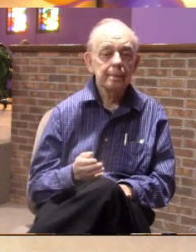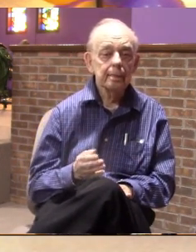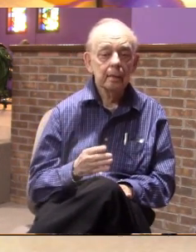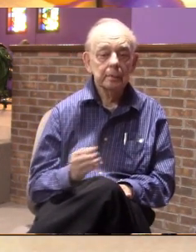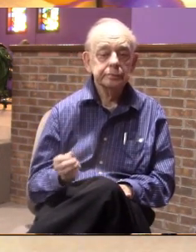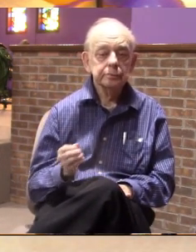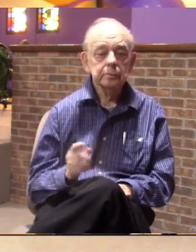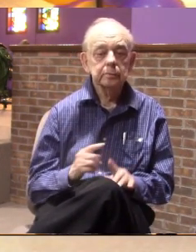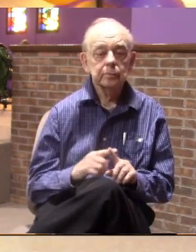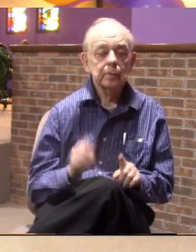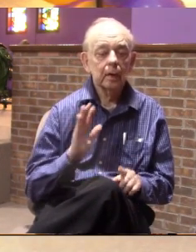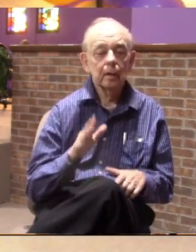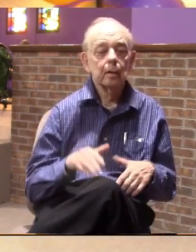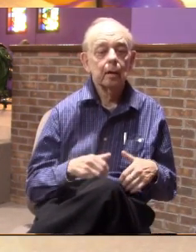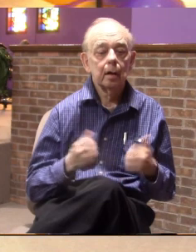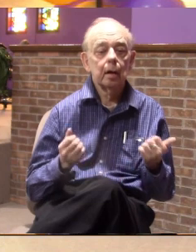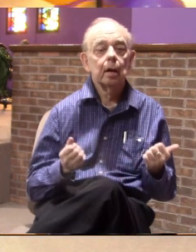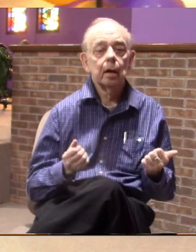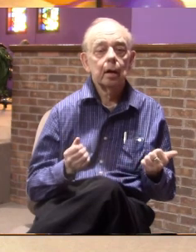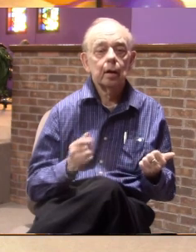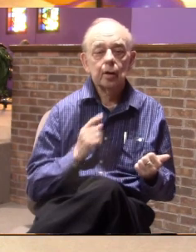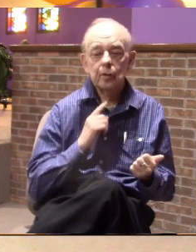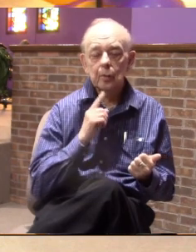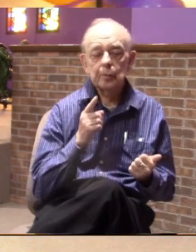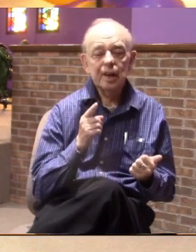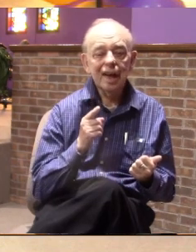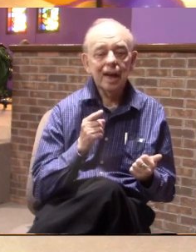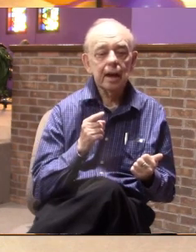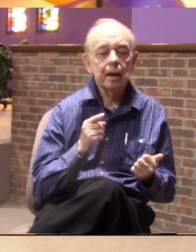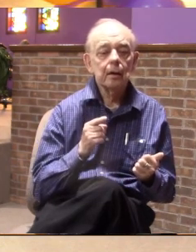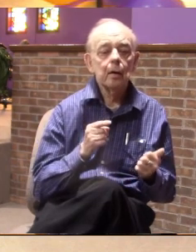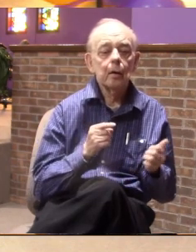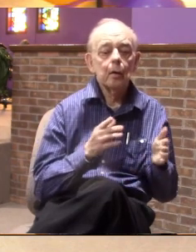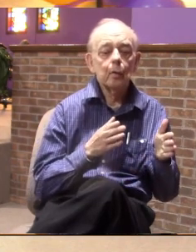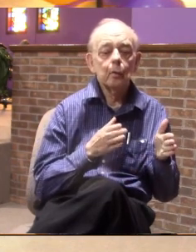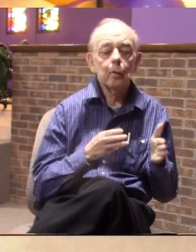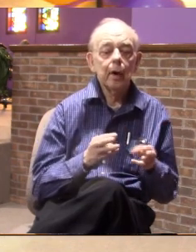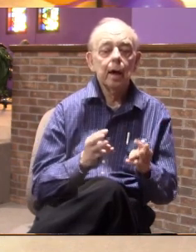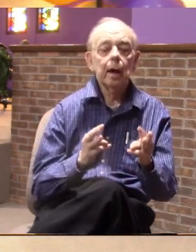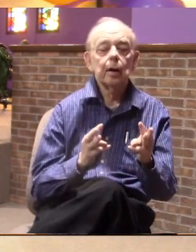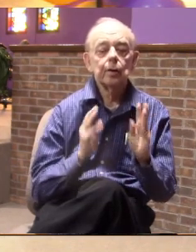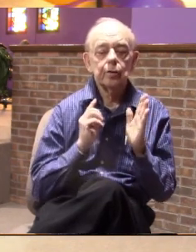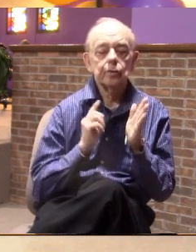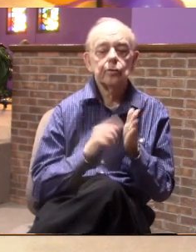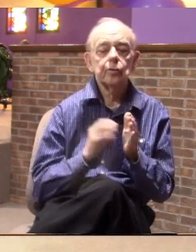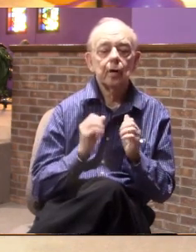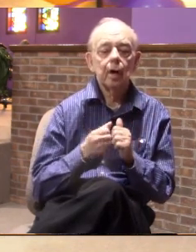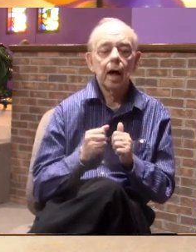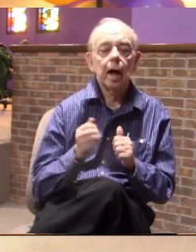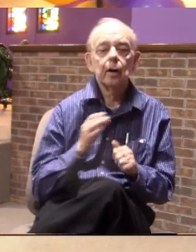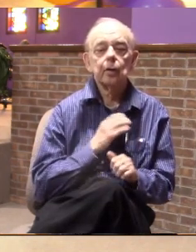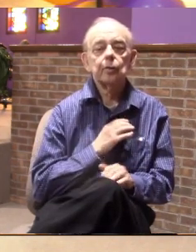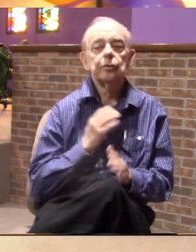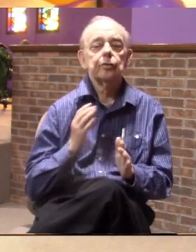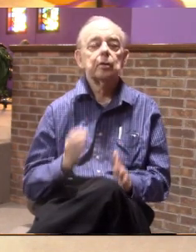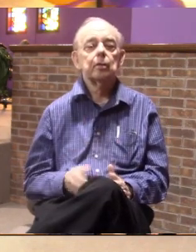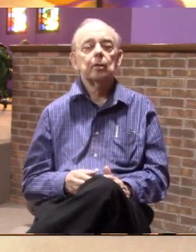But your life is going to be a pattern to show how a Christian